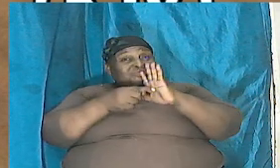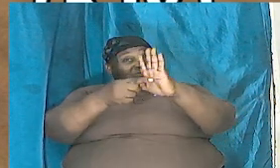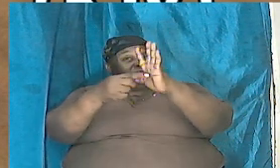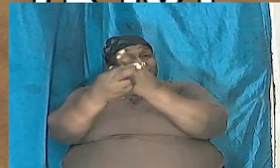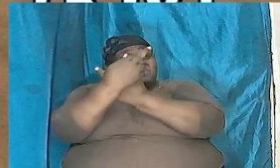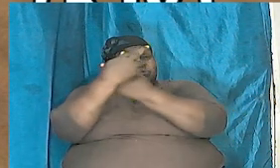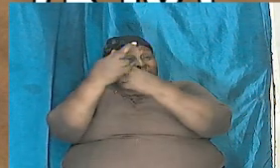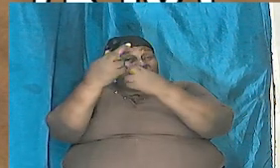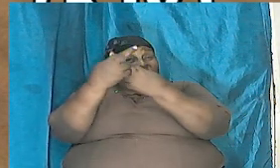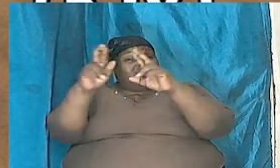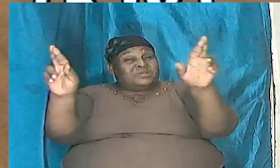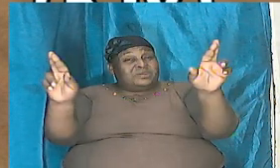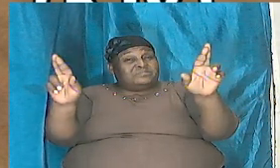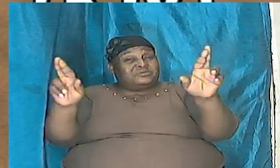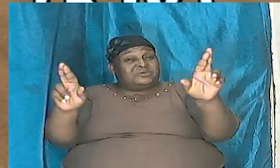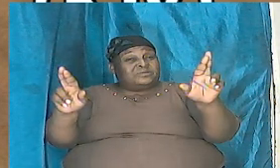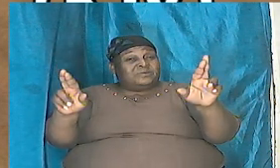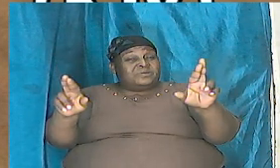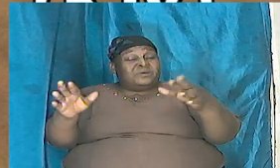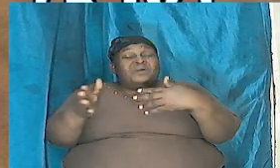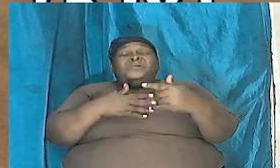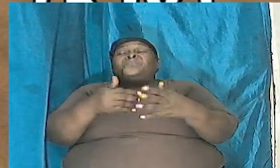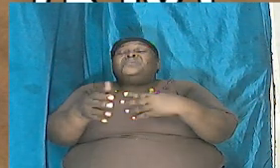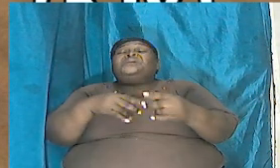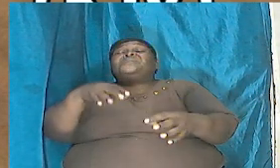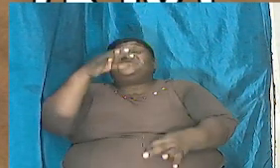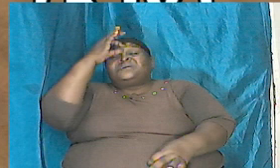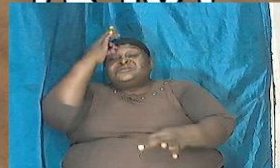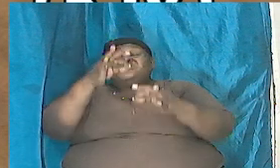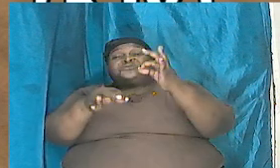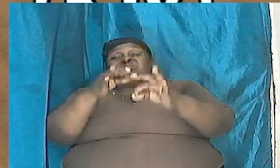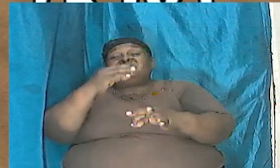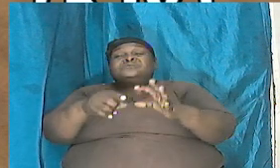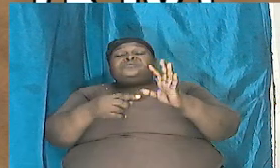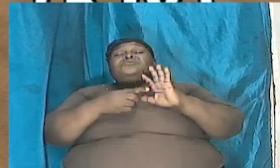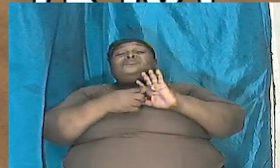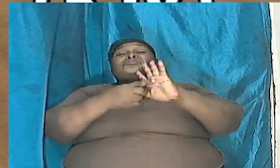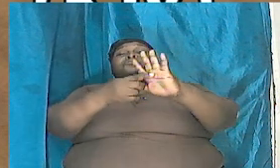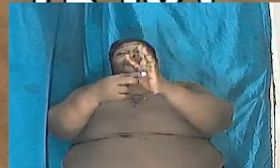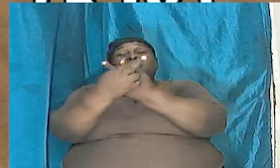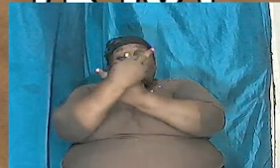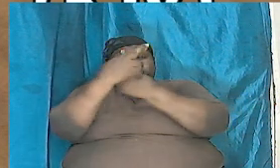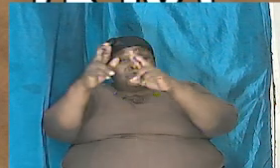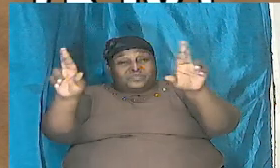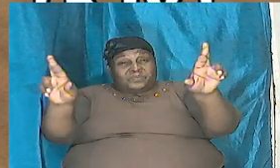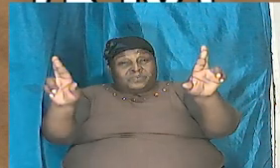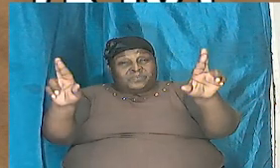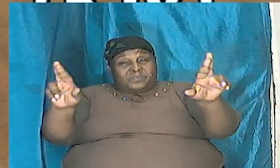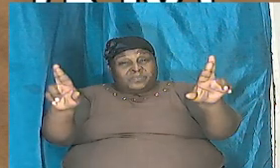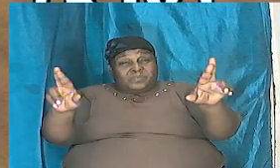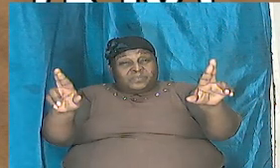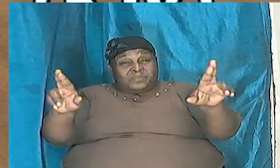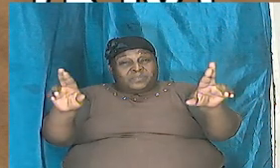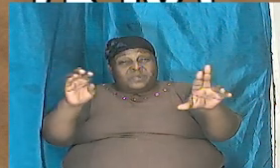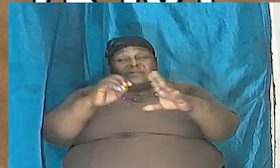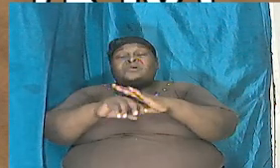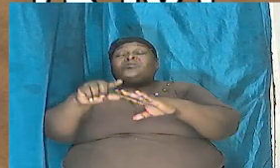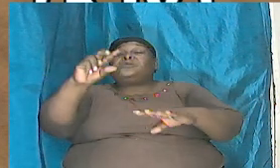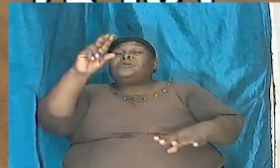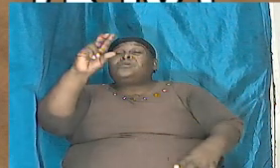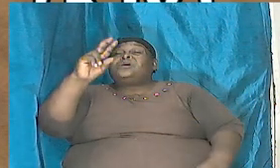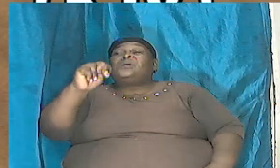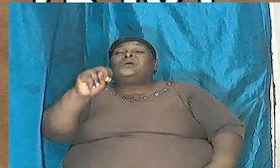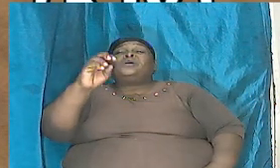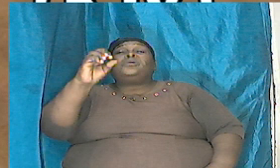in the case of Noah's ark so brothers and sisters